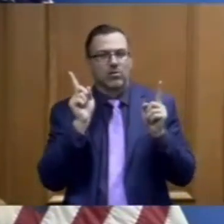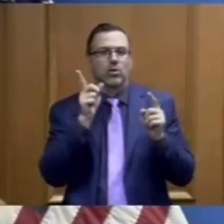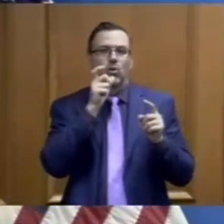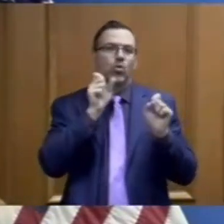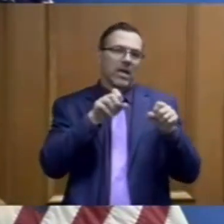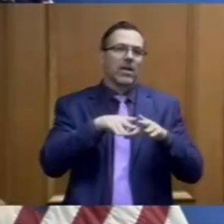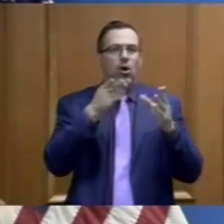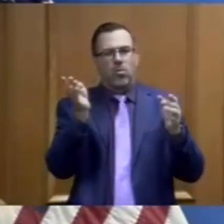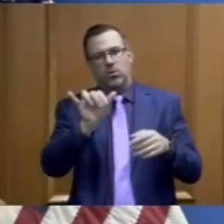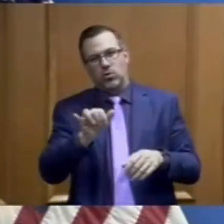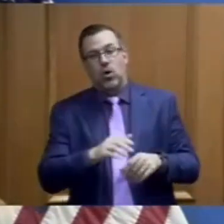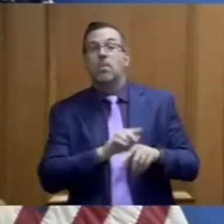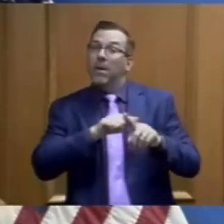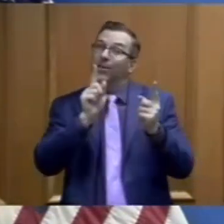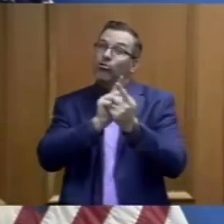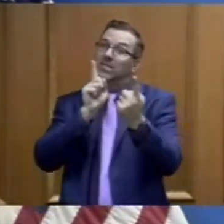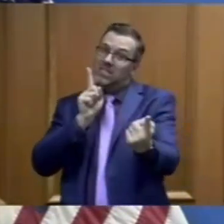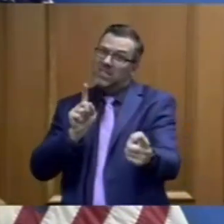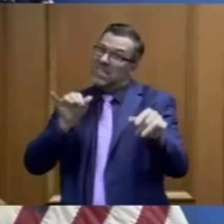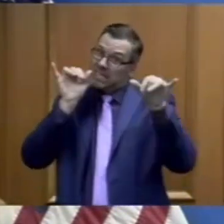will stay in place.